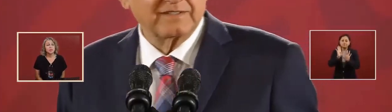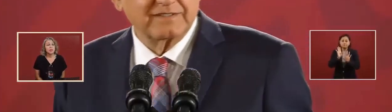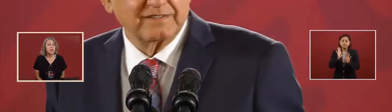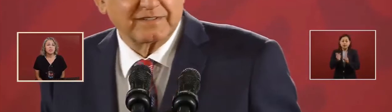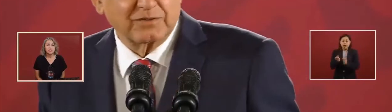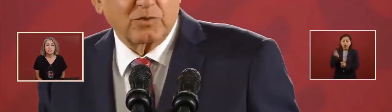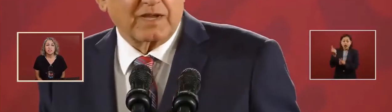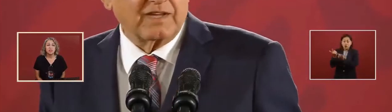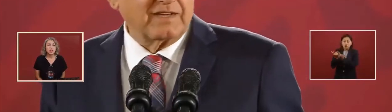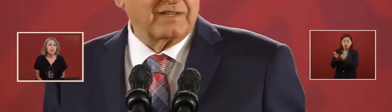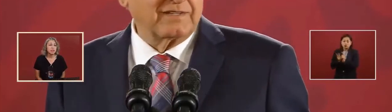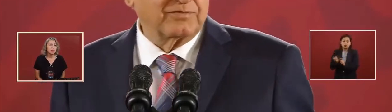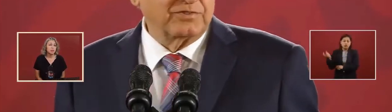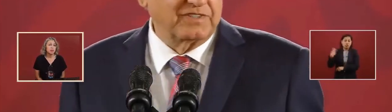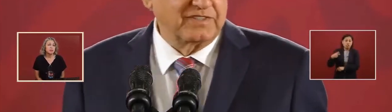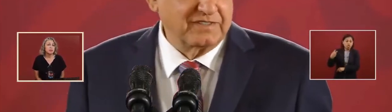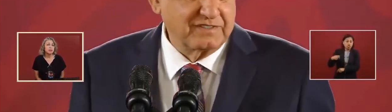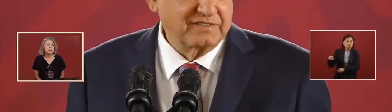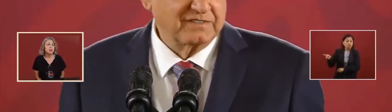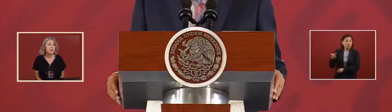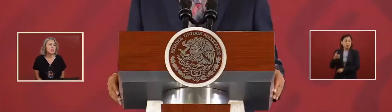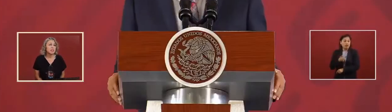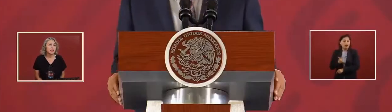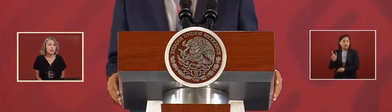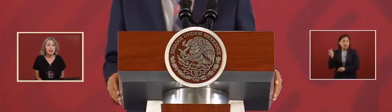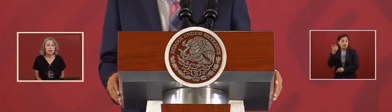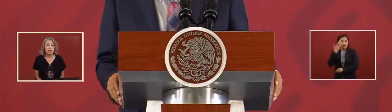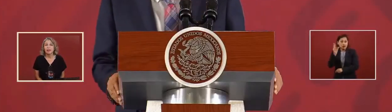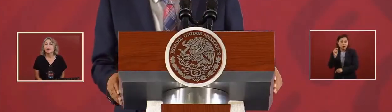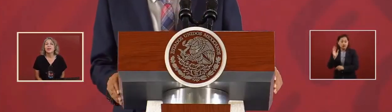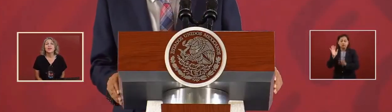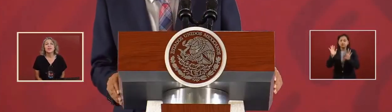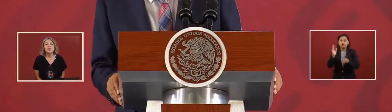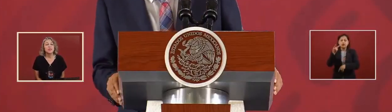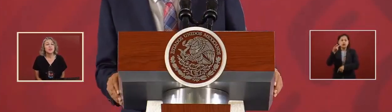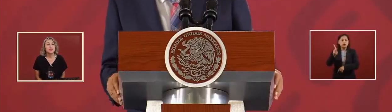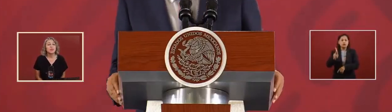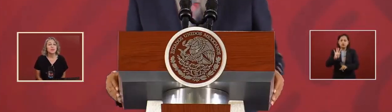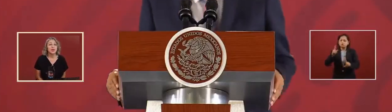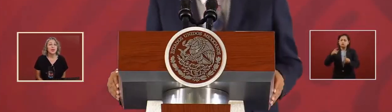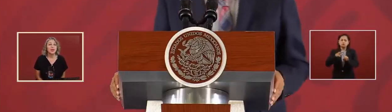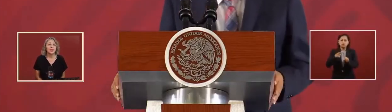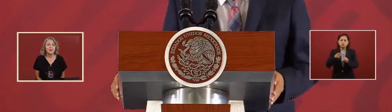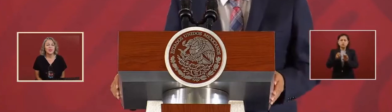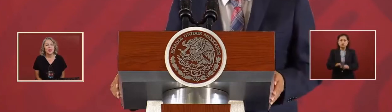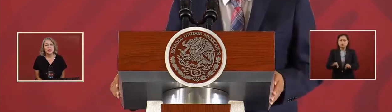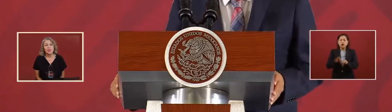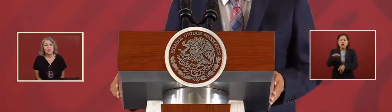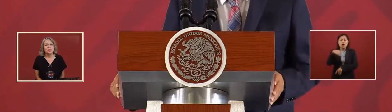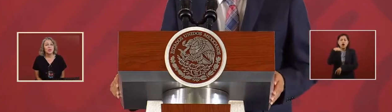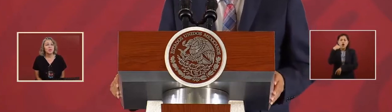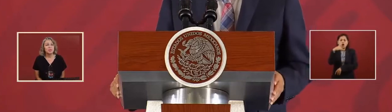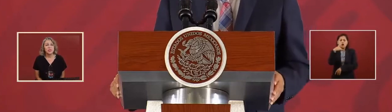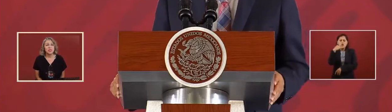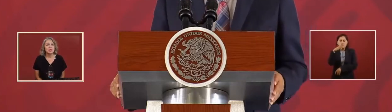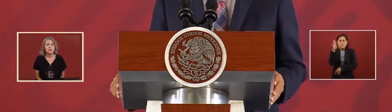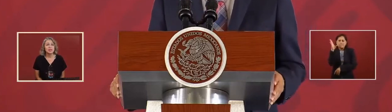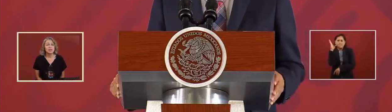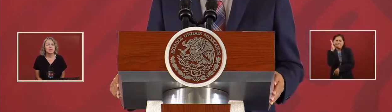we've got to say, yuck, to corruption. Disgusting.